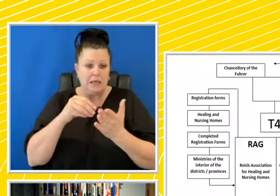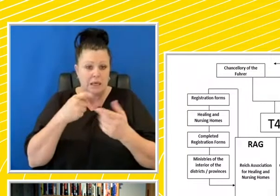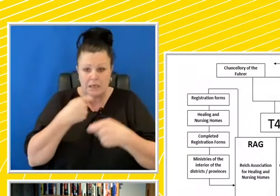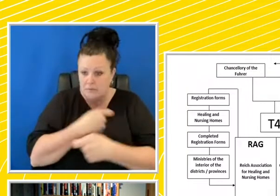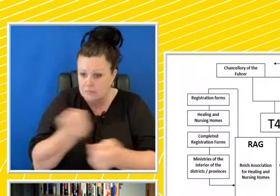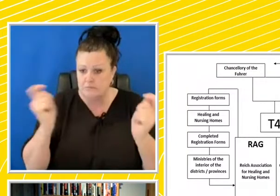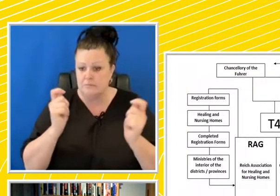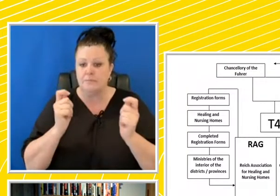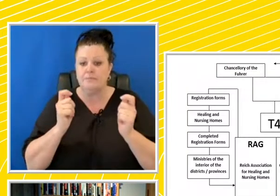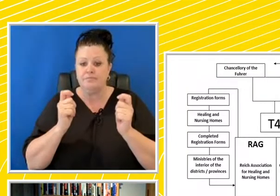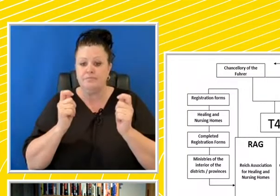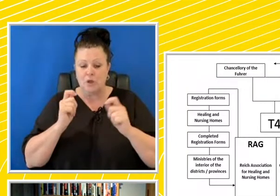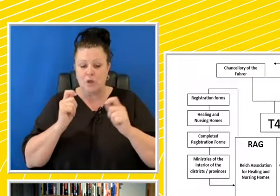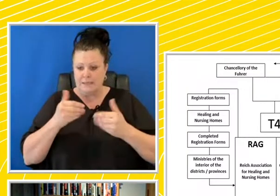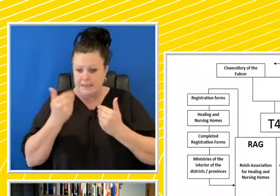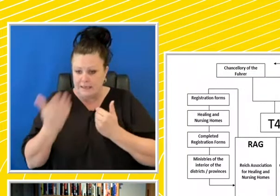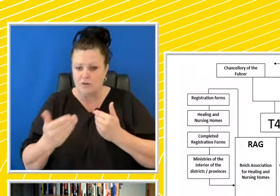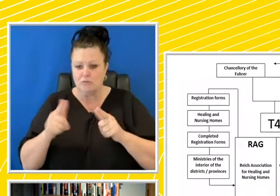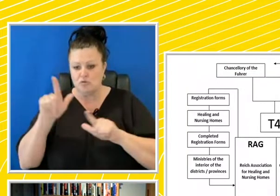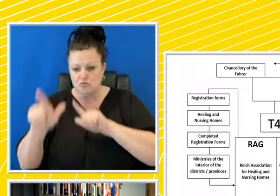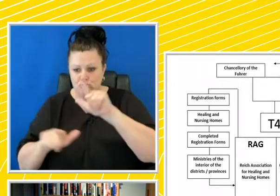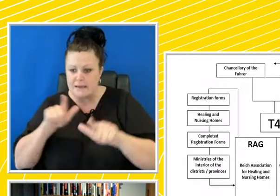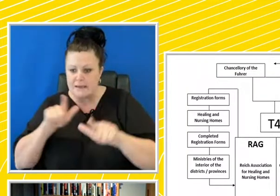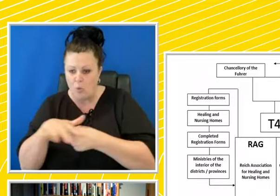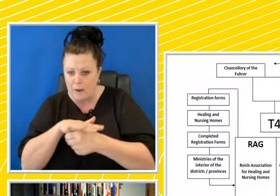to a transport section,